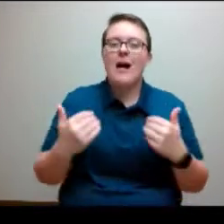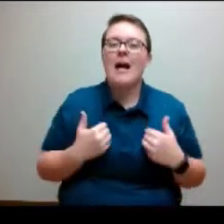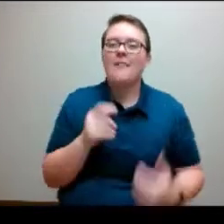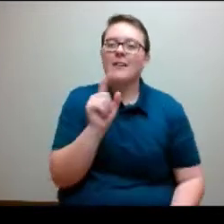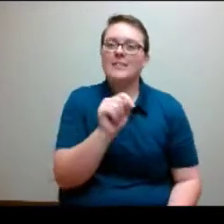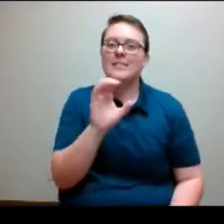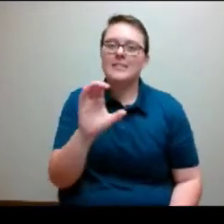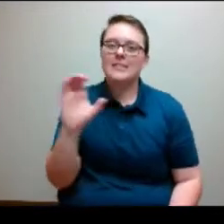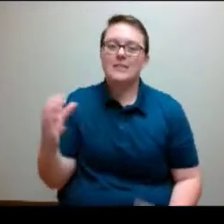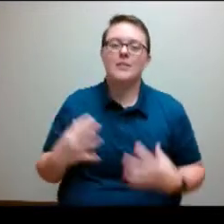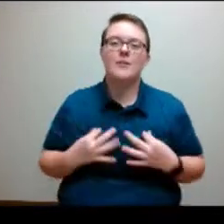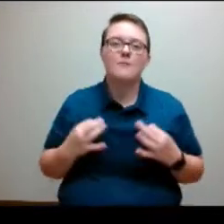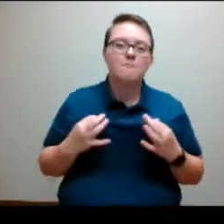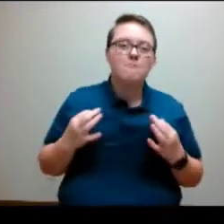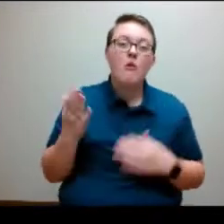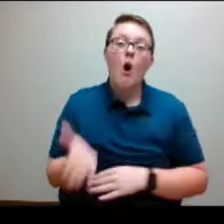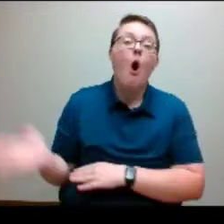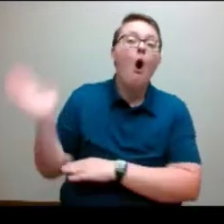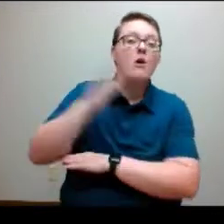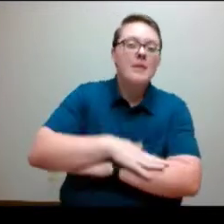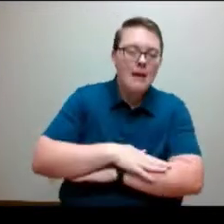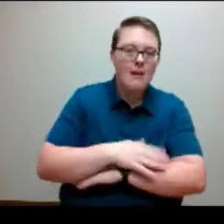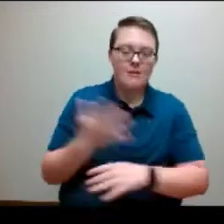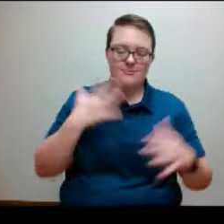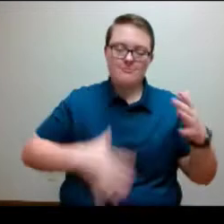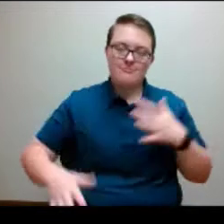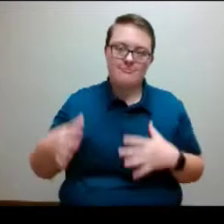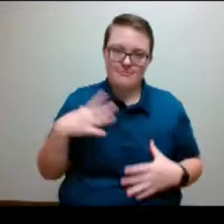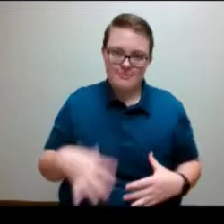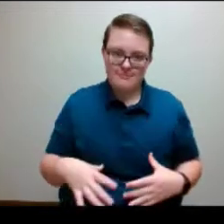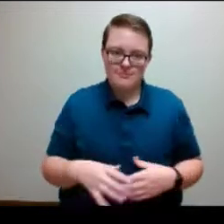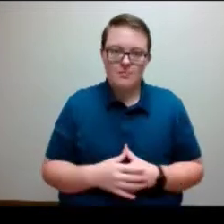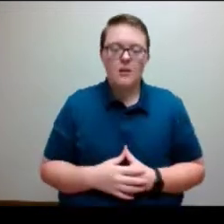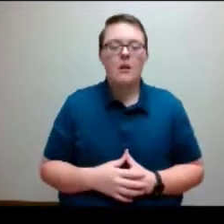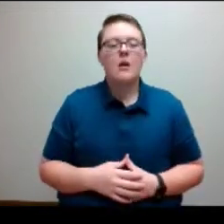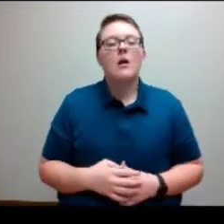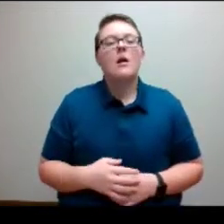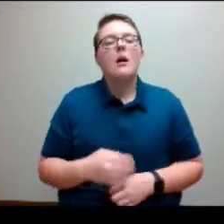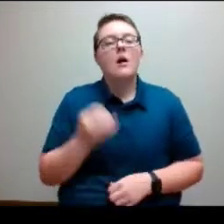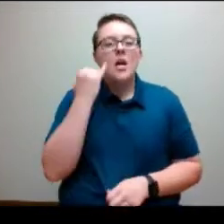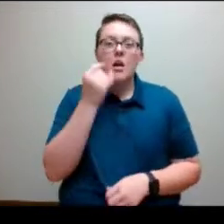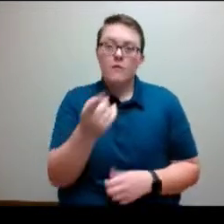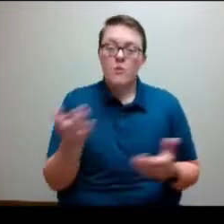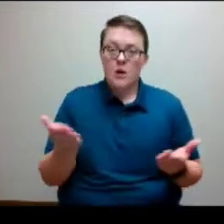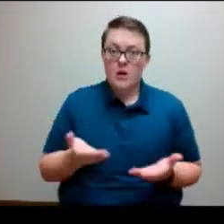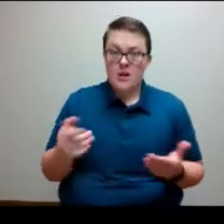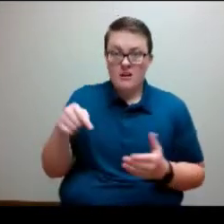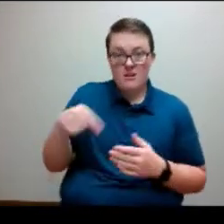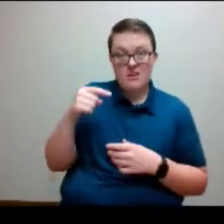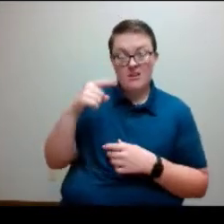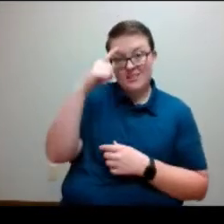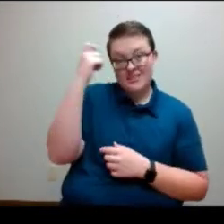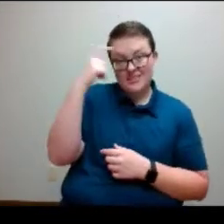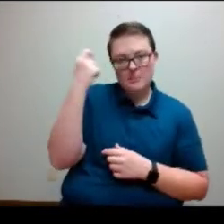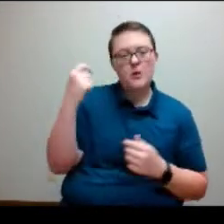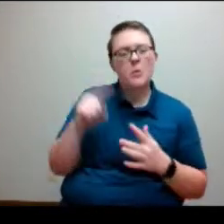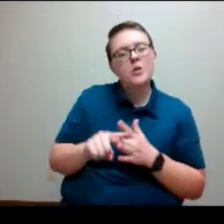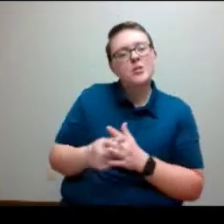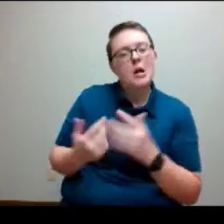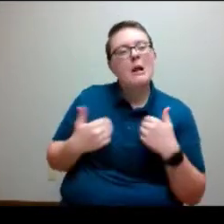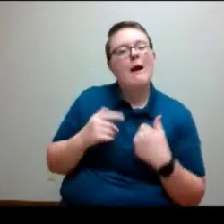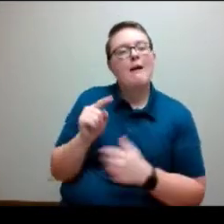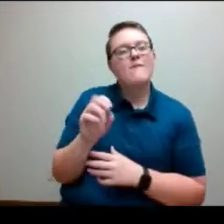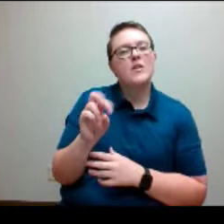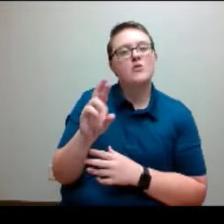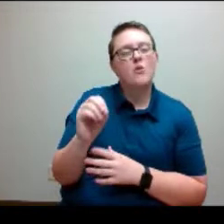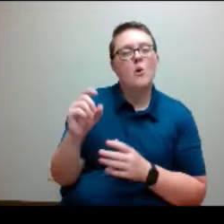attire all day. For those of you around this summer, we started having Toro Tuesdays, which is really just a chance to connect